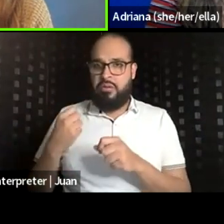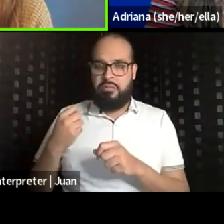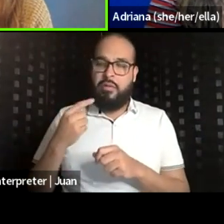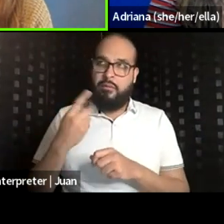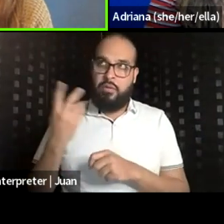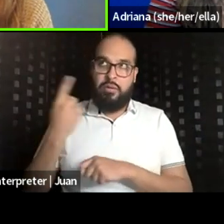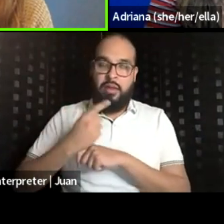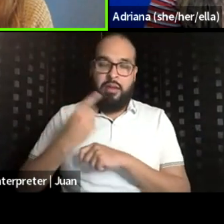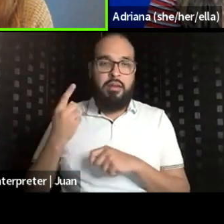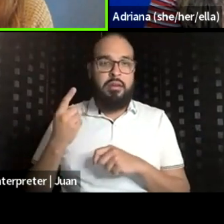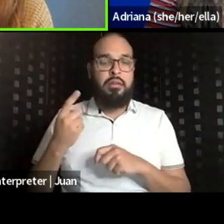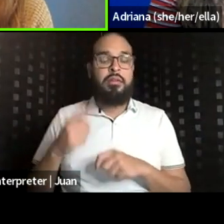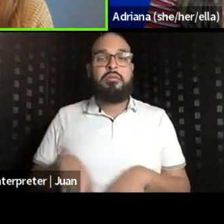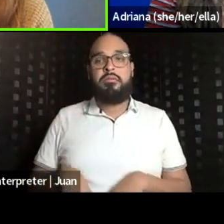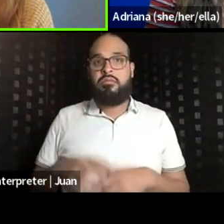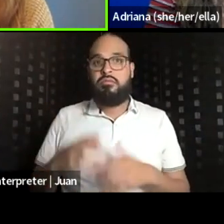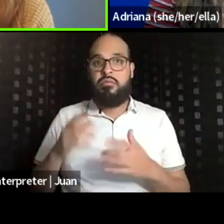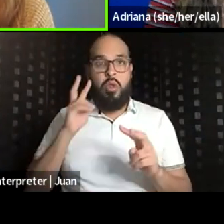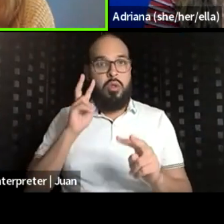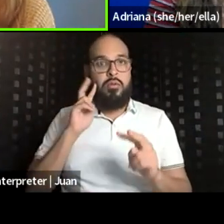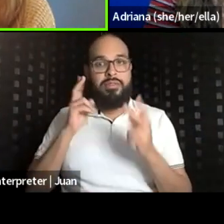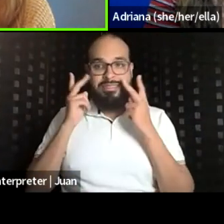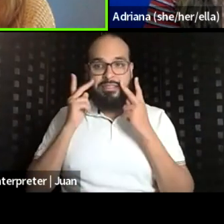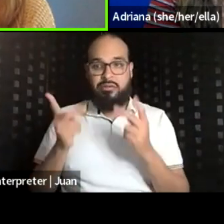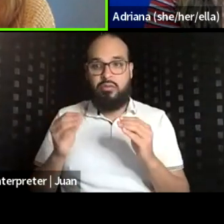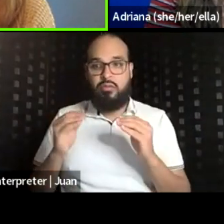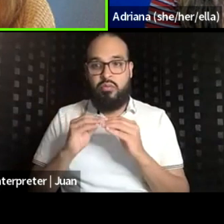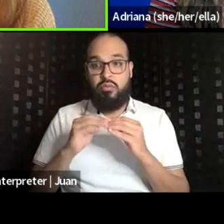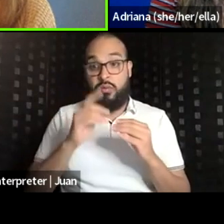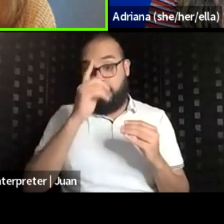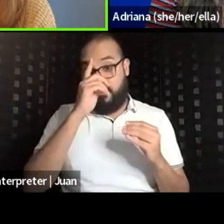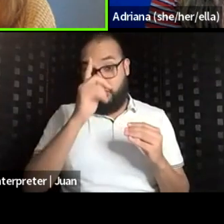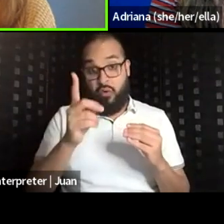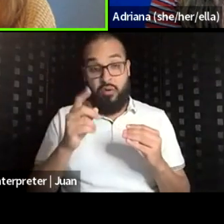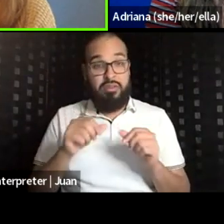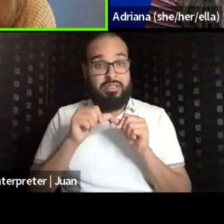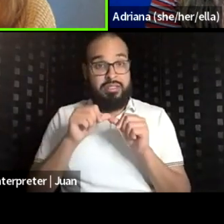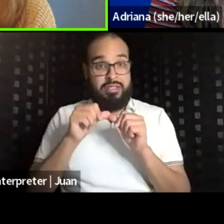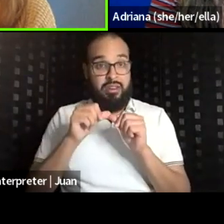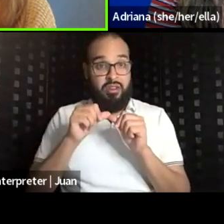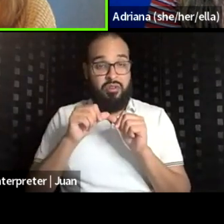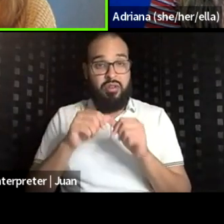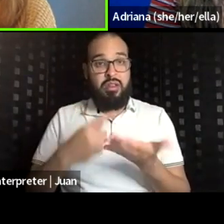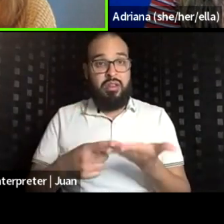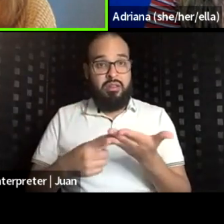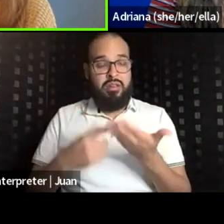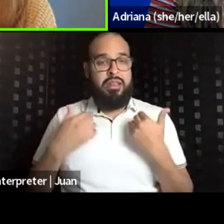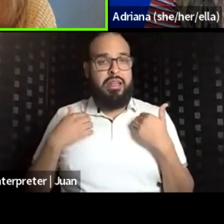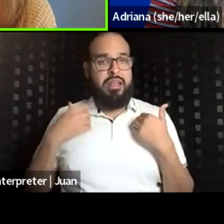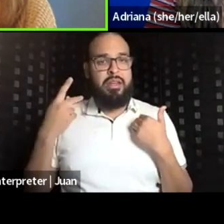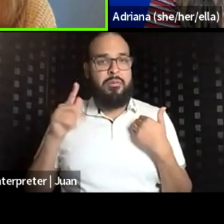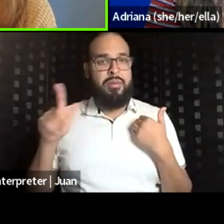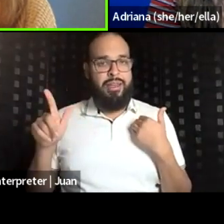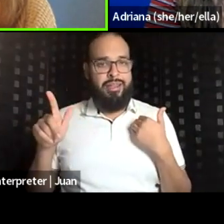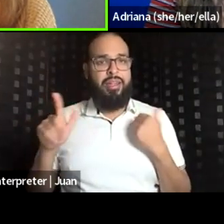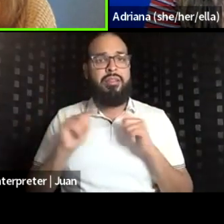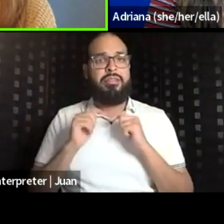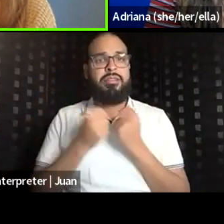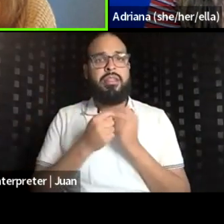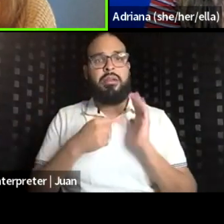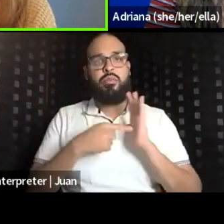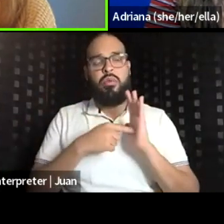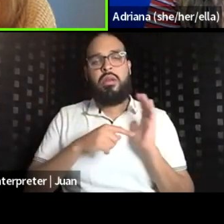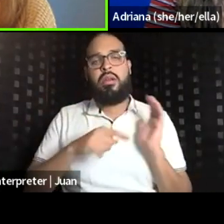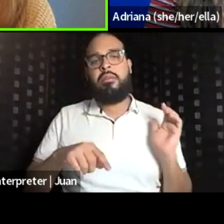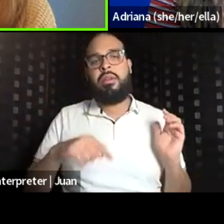I also want to lift up, for continued conversation, our pal chief rep in Milwaukee. Shout out to